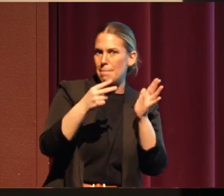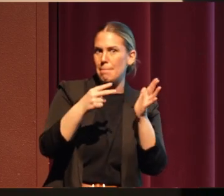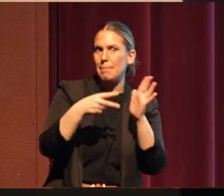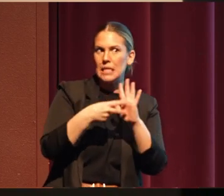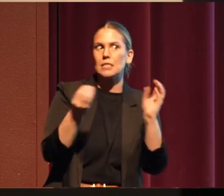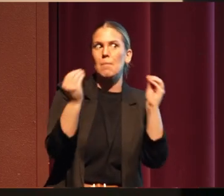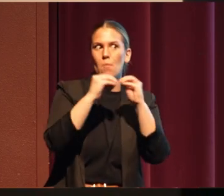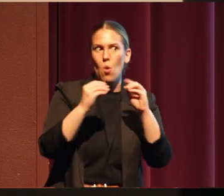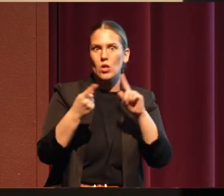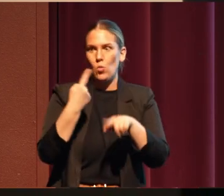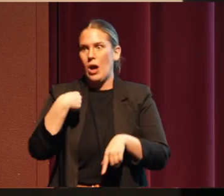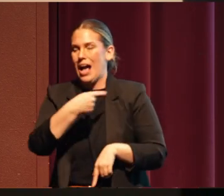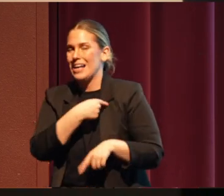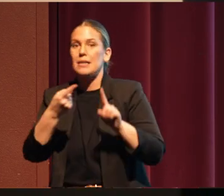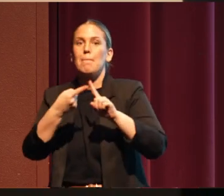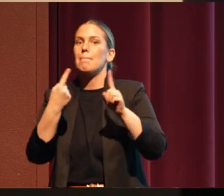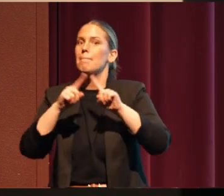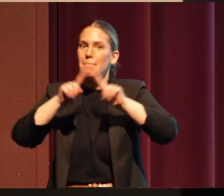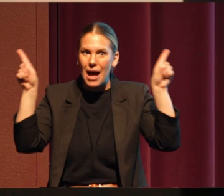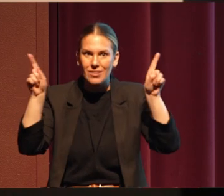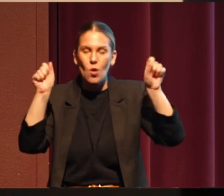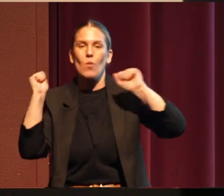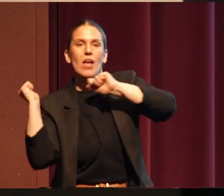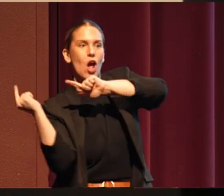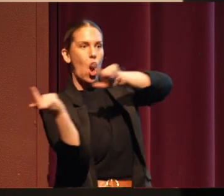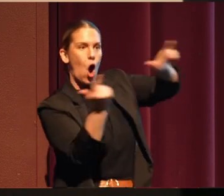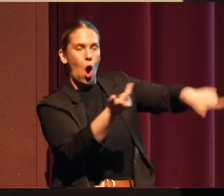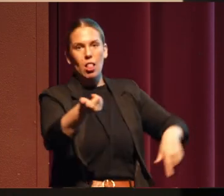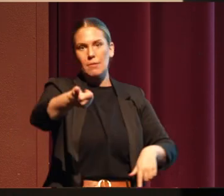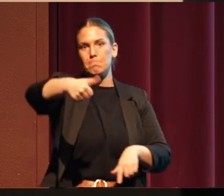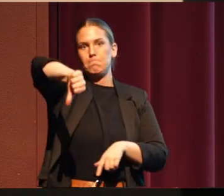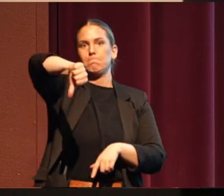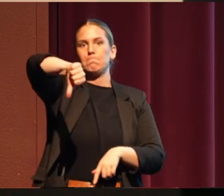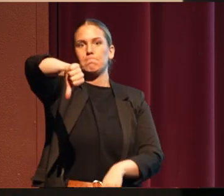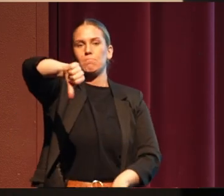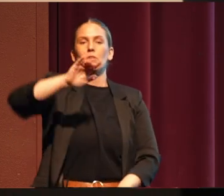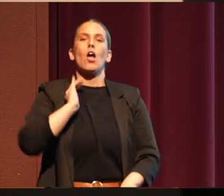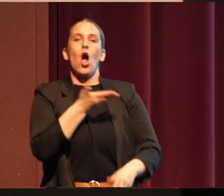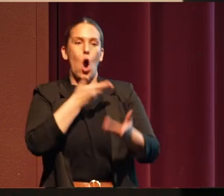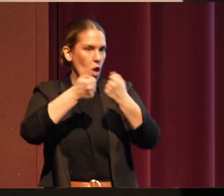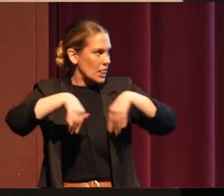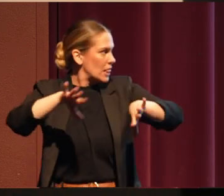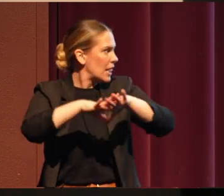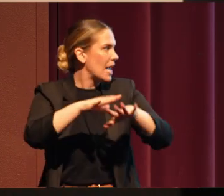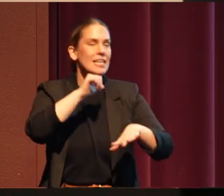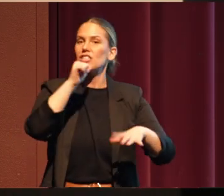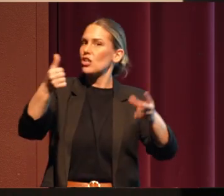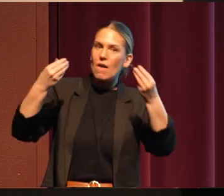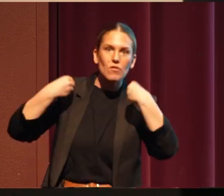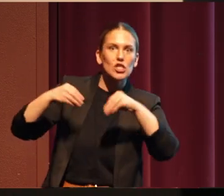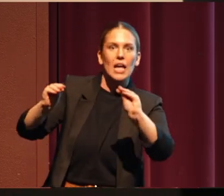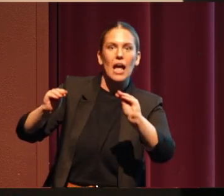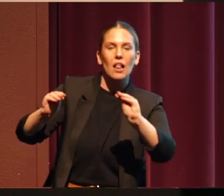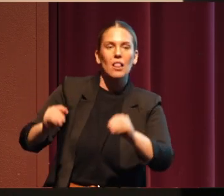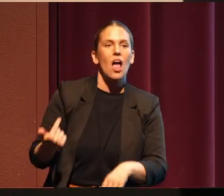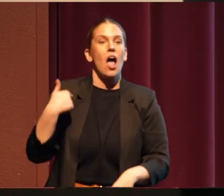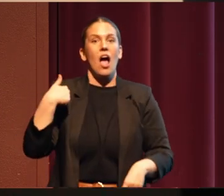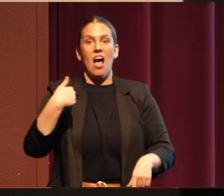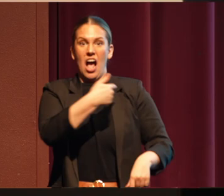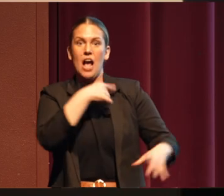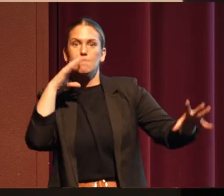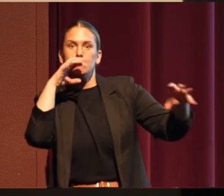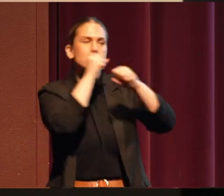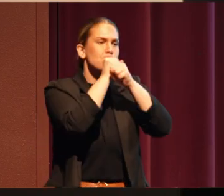unanimously voted that down. Our land is not for sale. Our speaking out against it is not for sale.